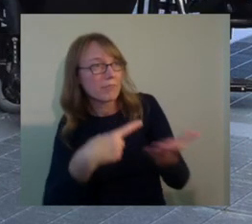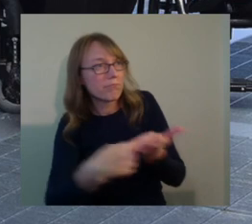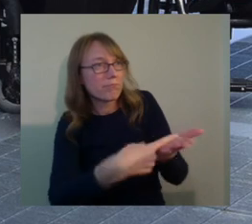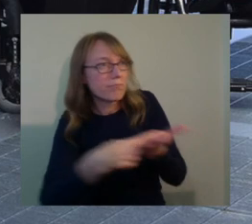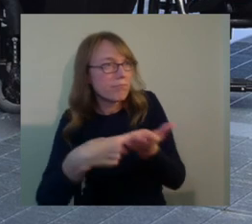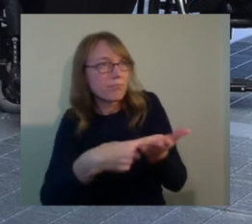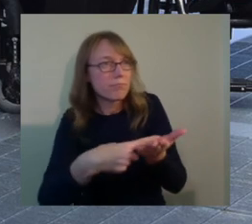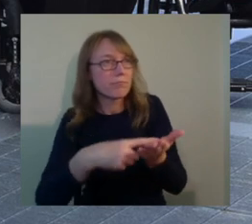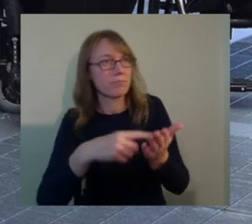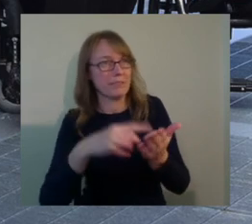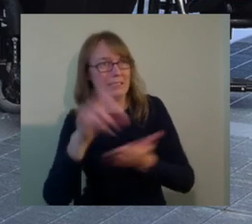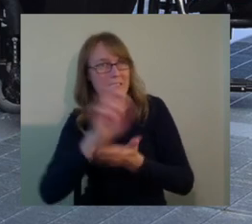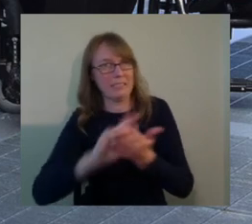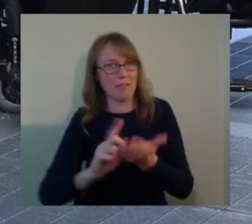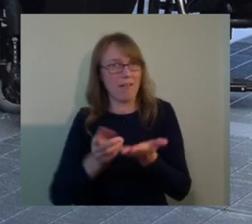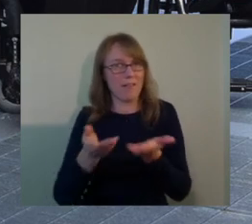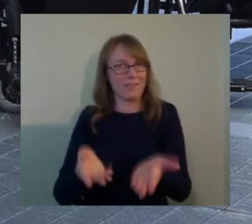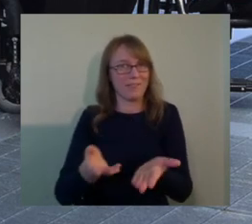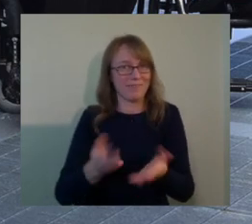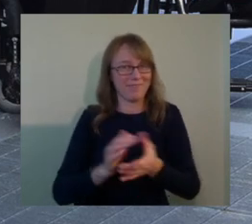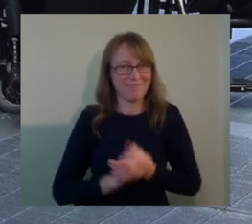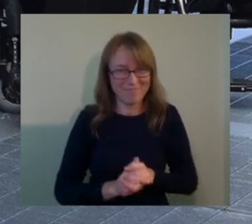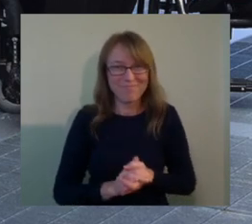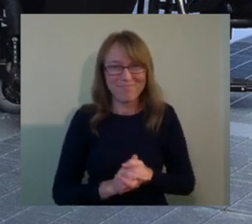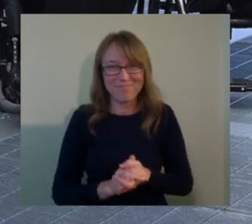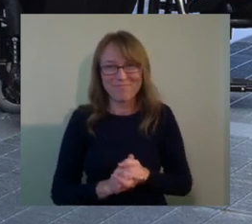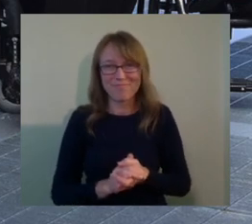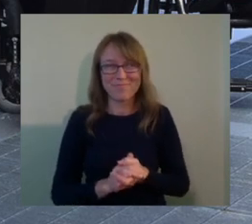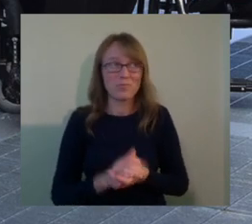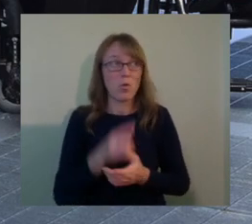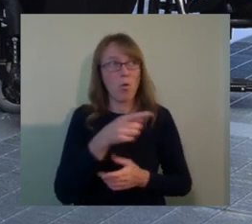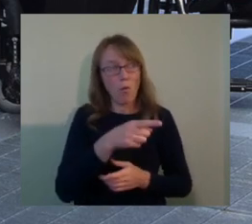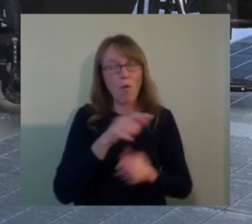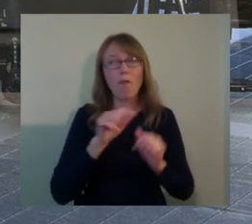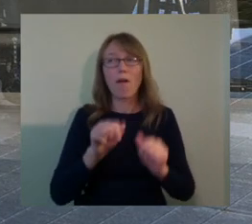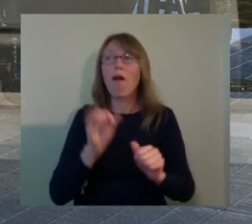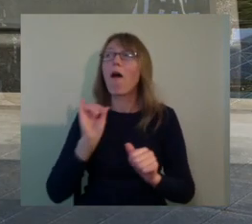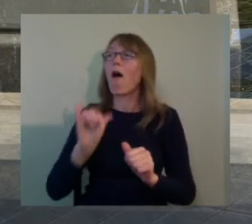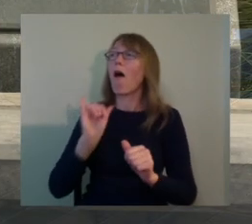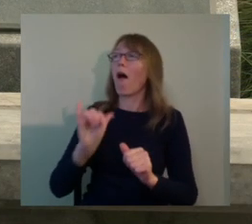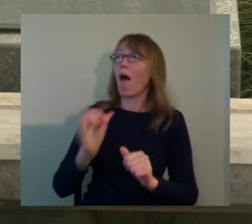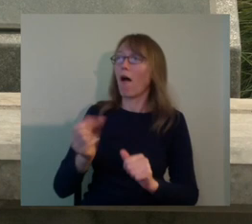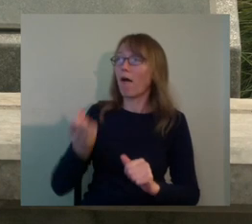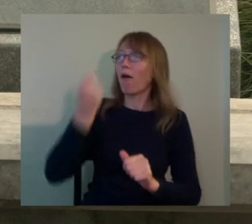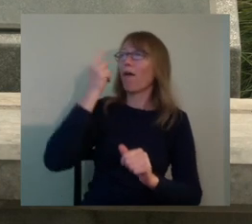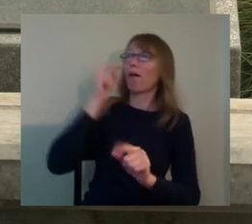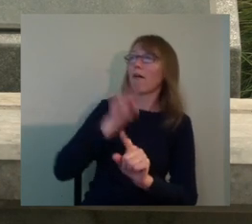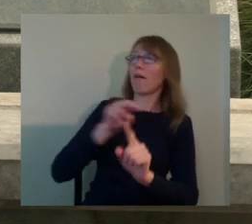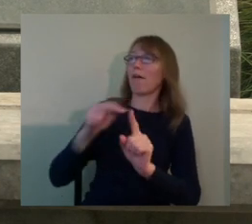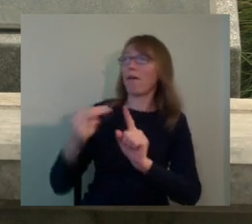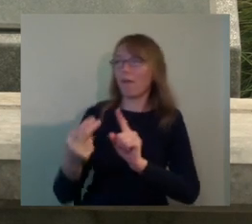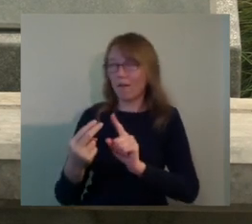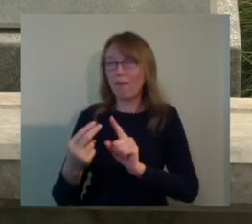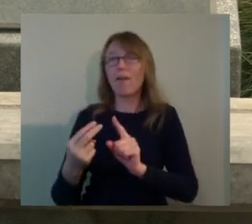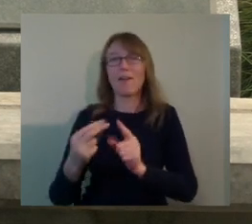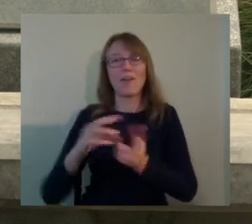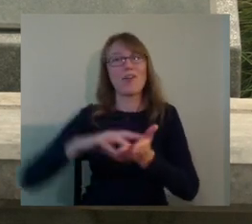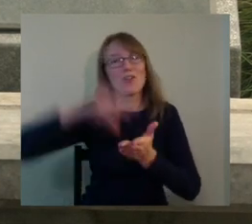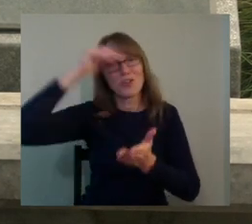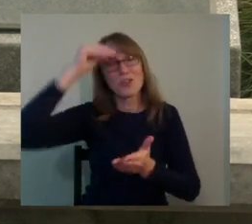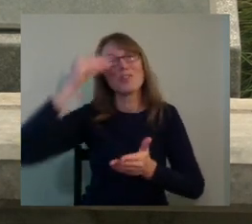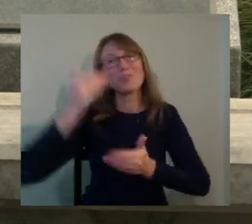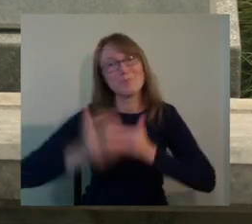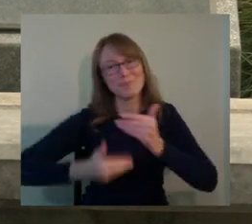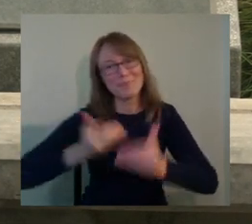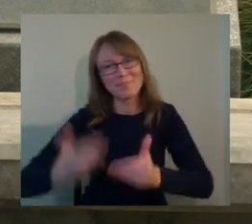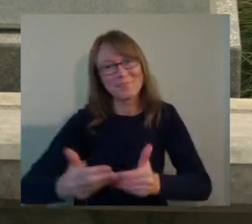And so it becomes a learning process. Now, the one, once we got engaged in this,